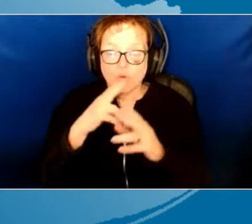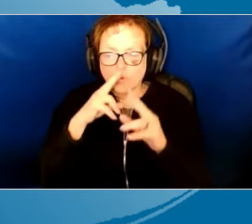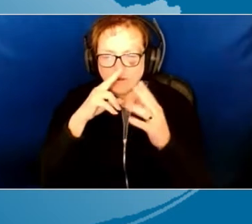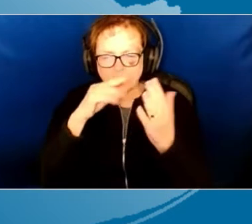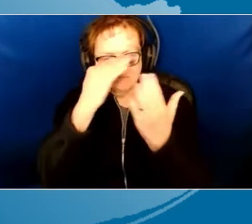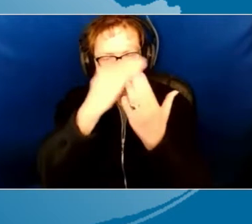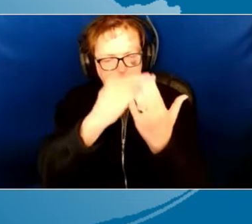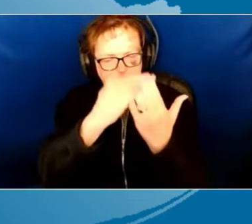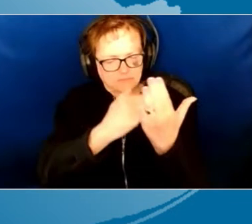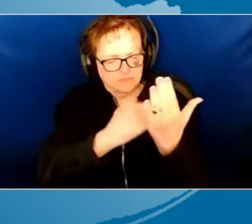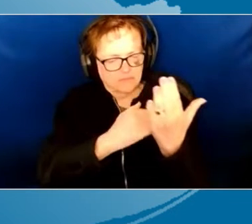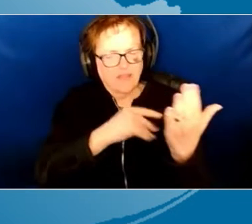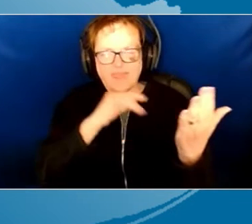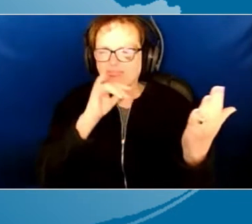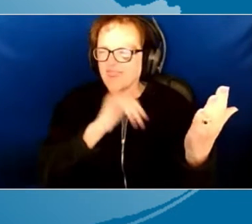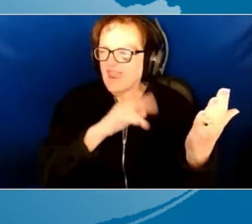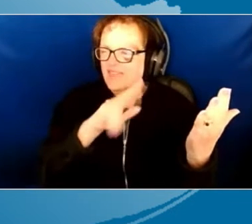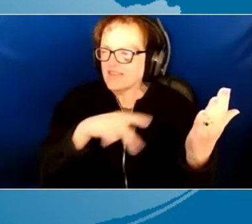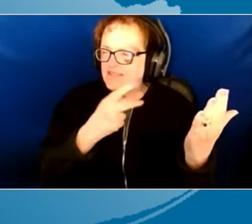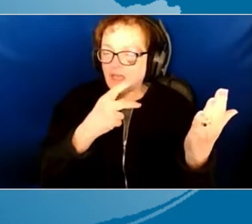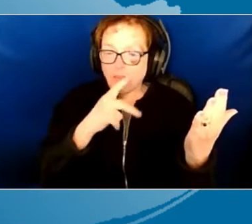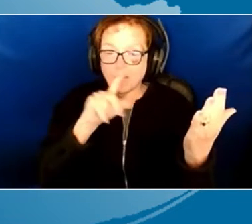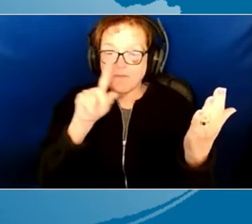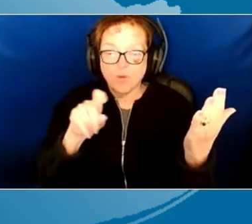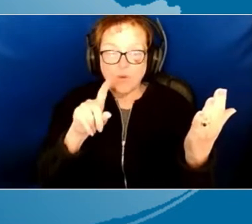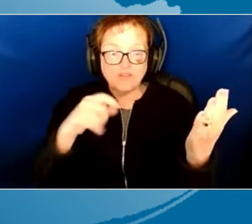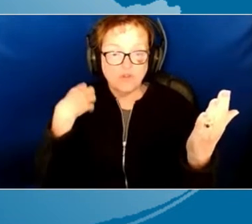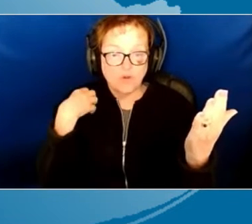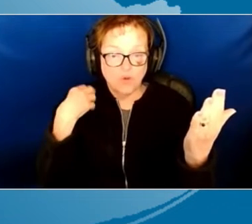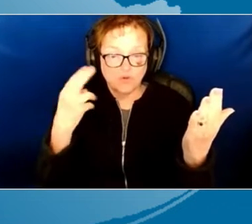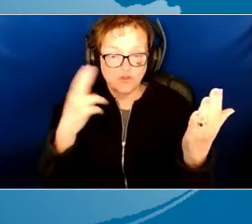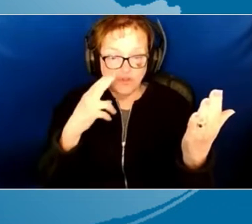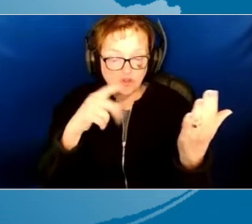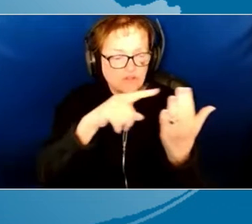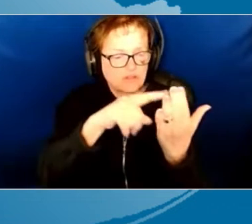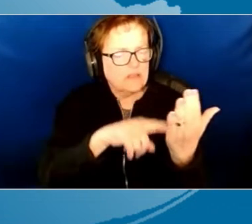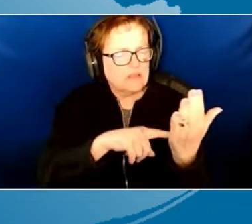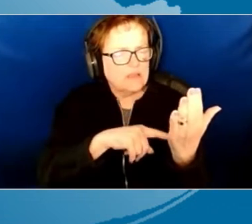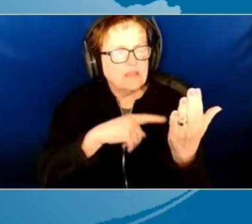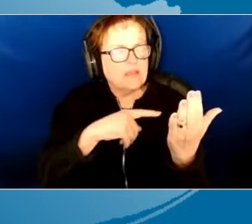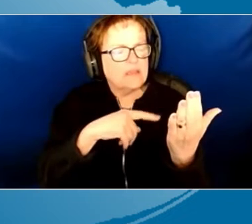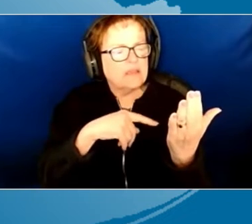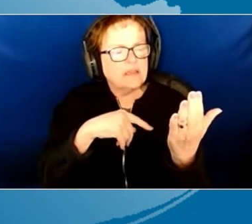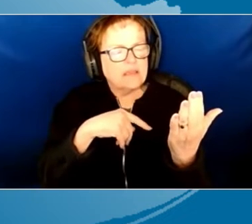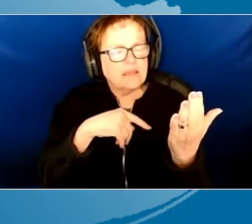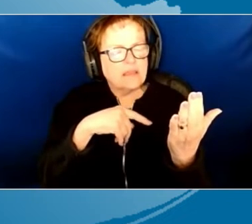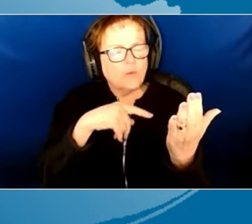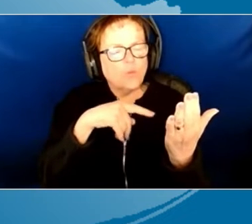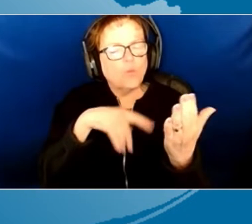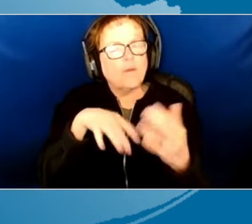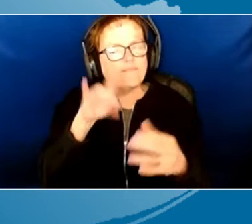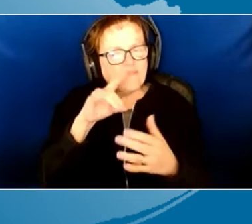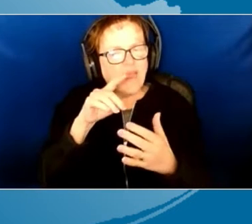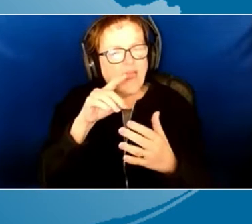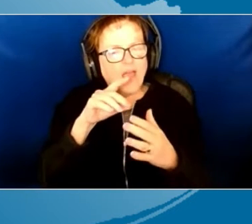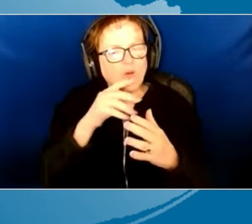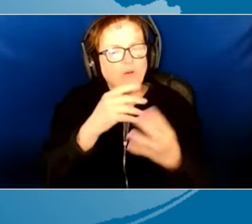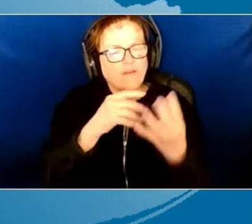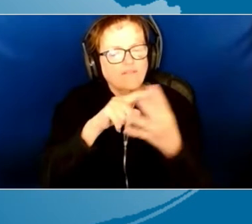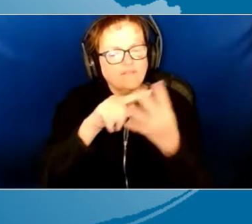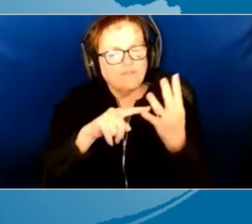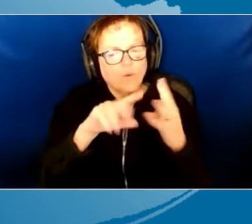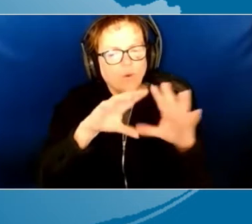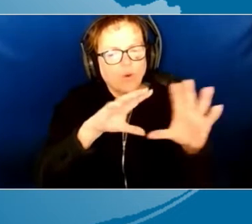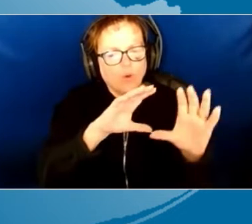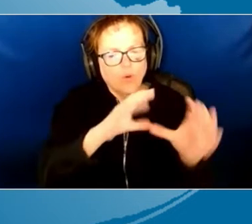the types of questions that coaches who were using these characteristics with fidelity were using, we found that they fell into four different